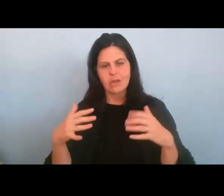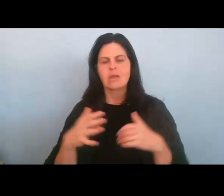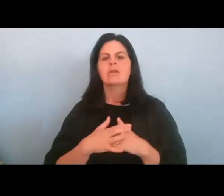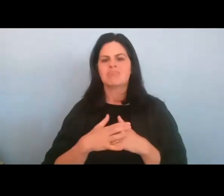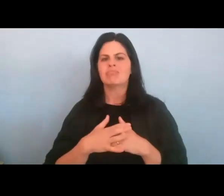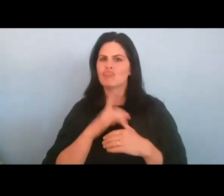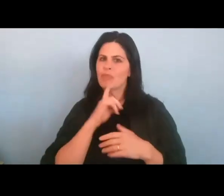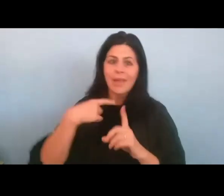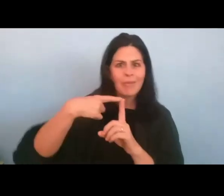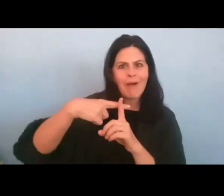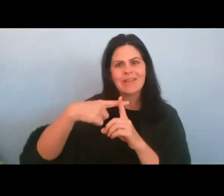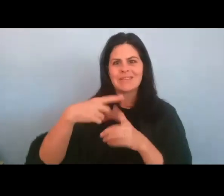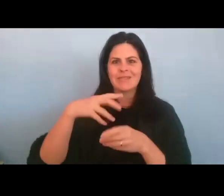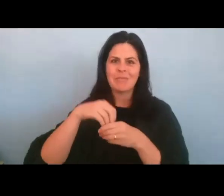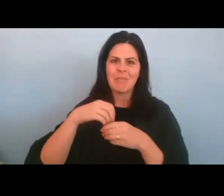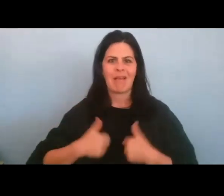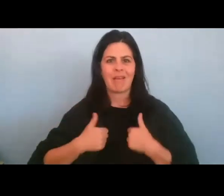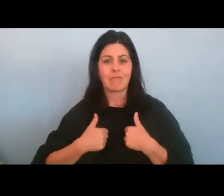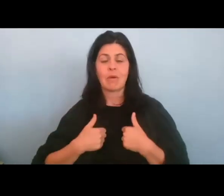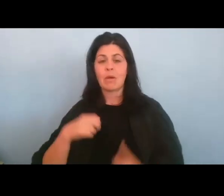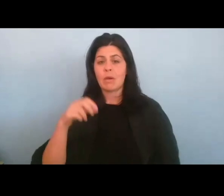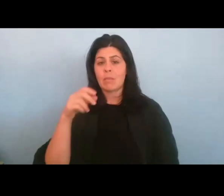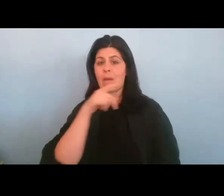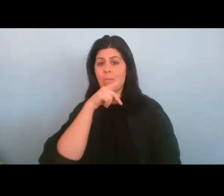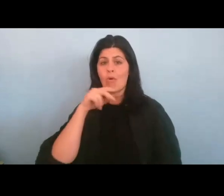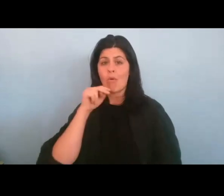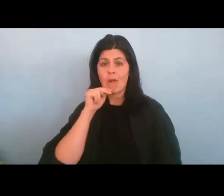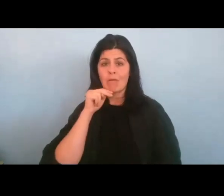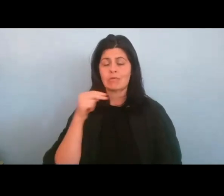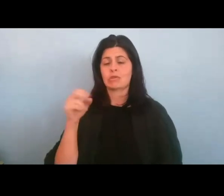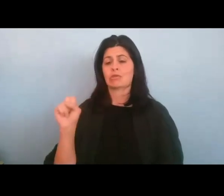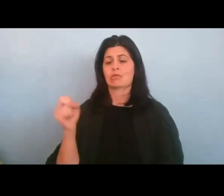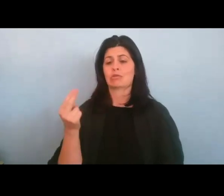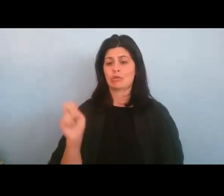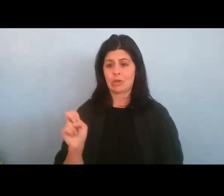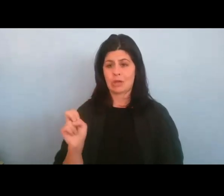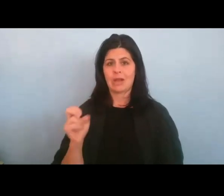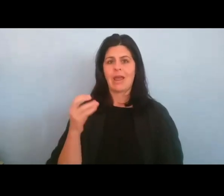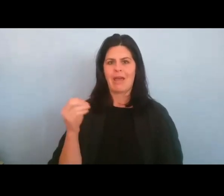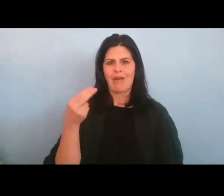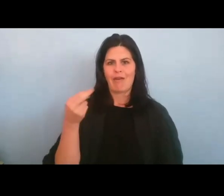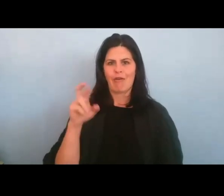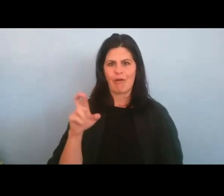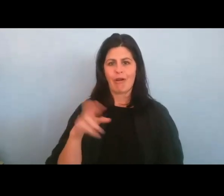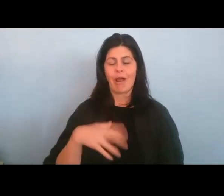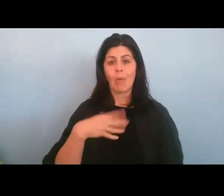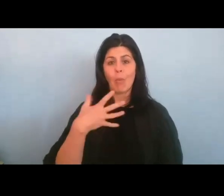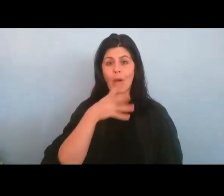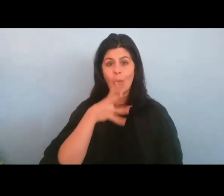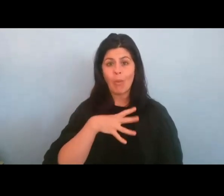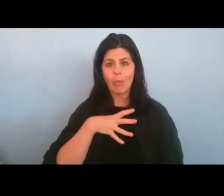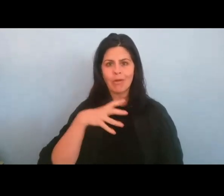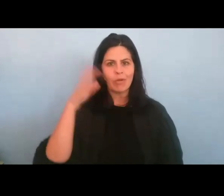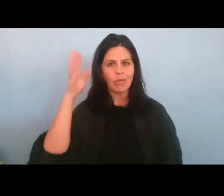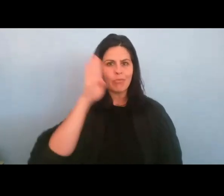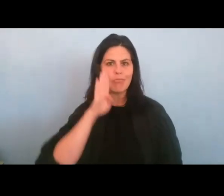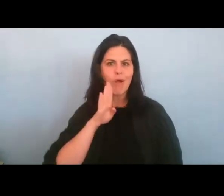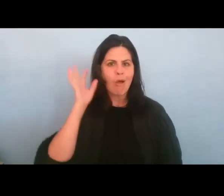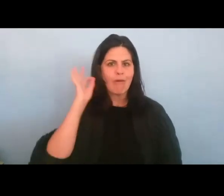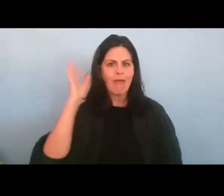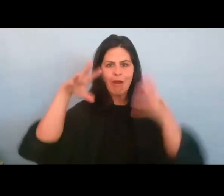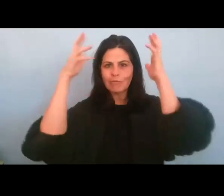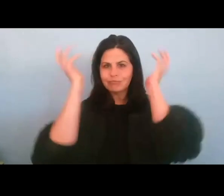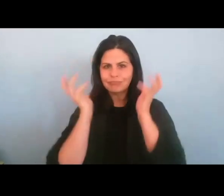My pronouns are she and her, I'm a white woman with curly brown hair, and I'm wearing blue glasses,